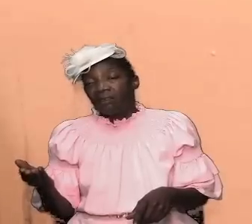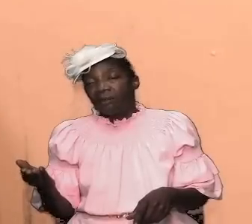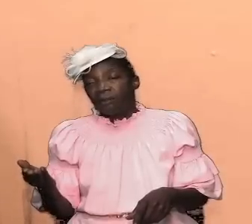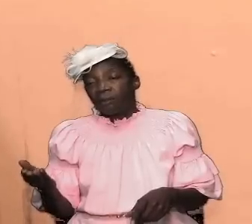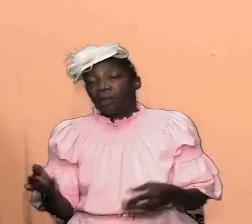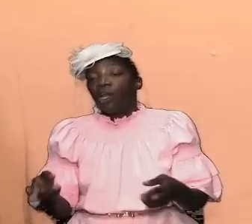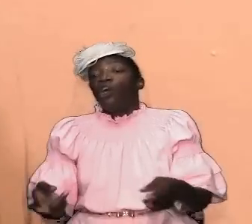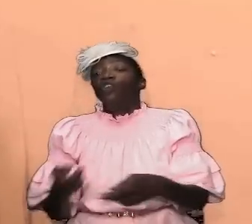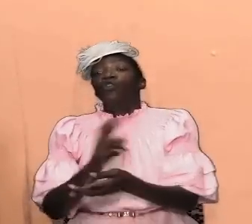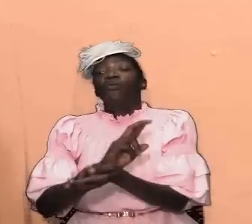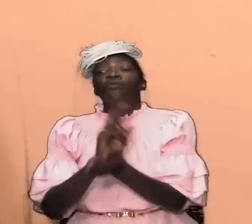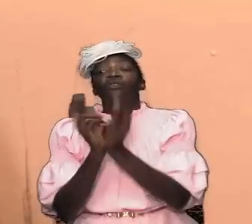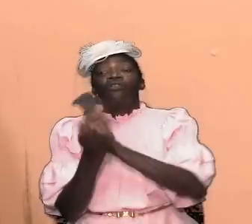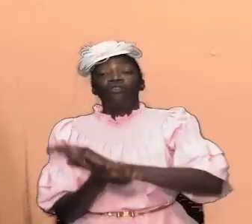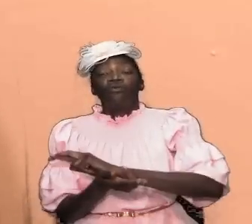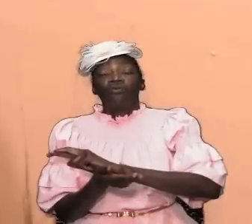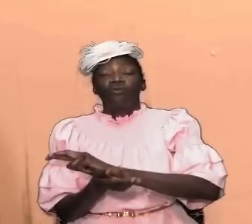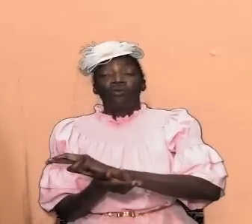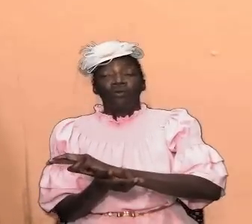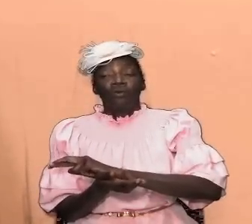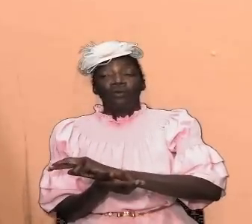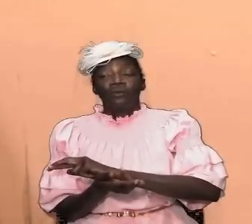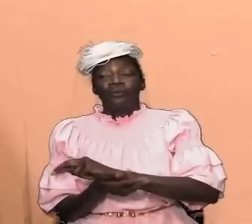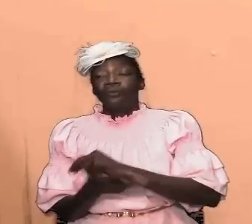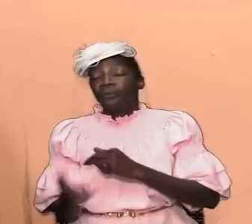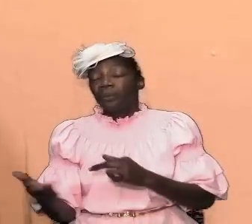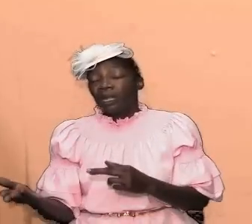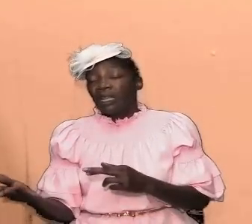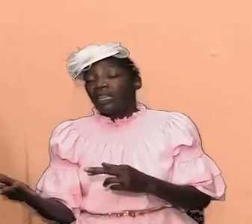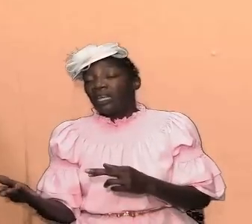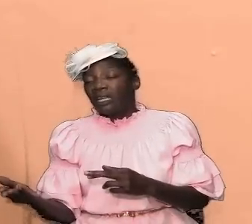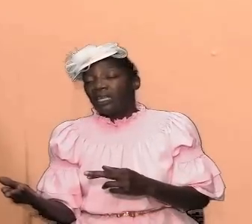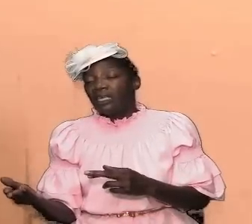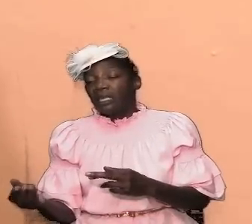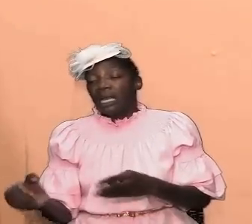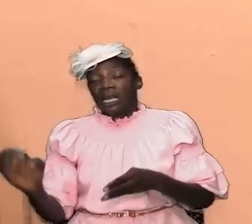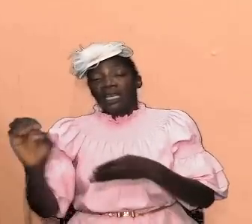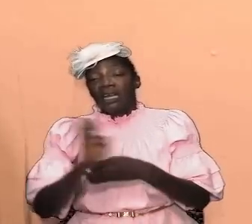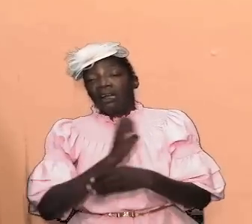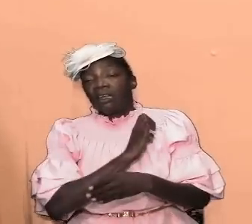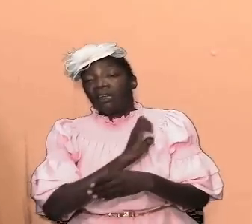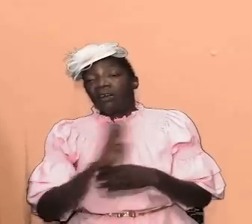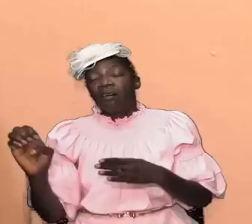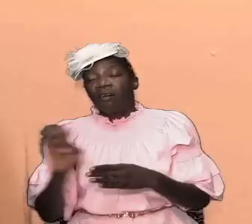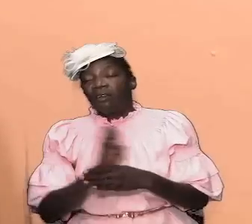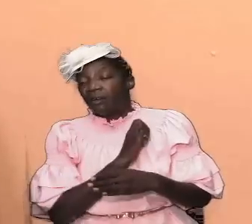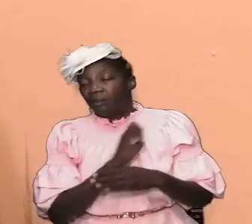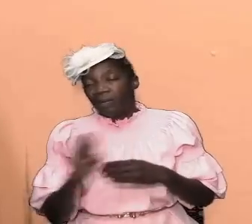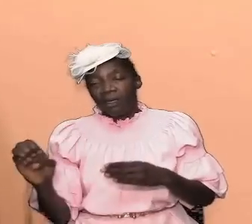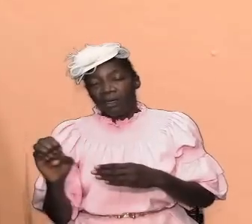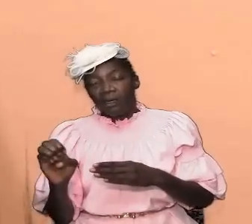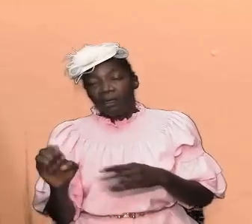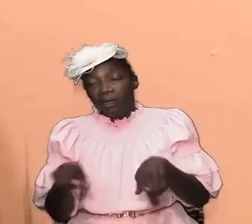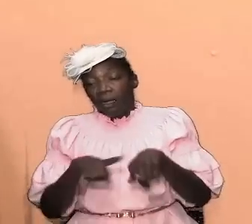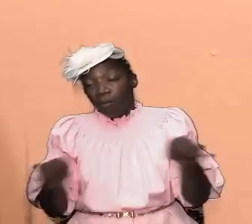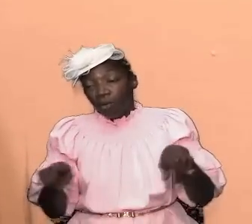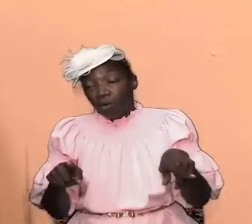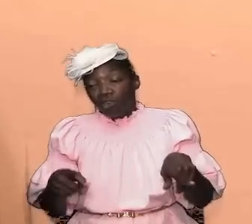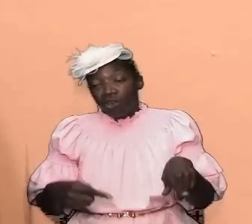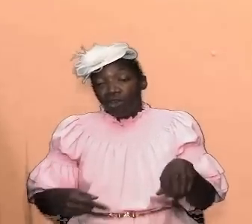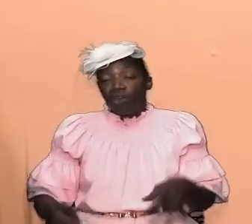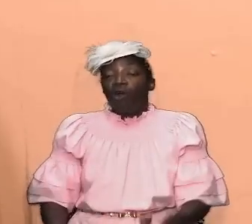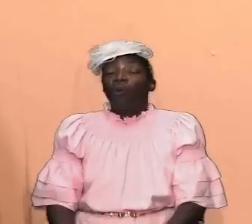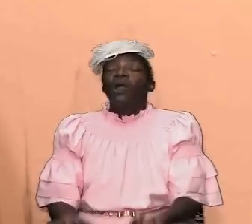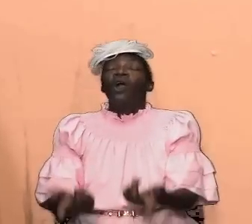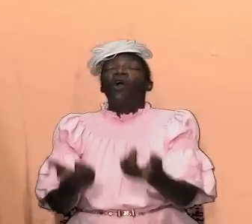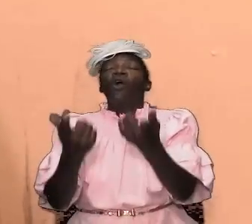restore stability in their respective economies and so forth but we are coming